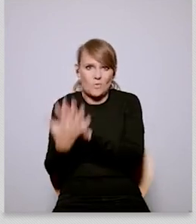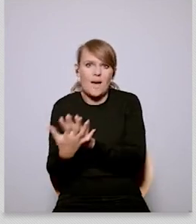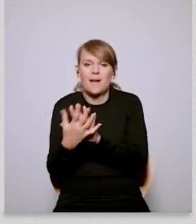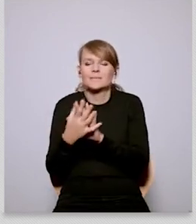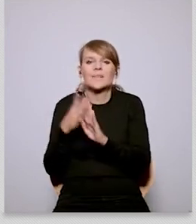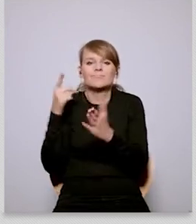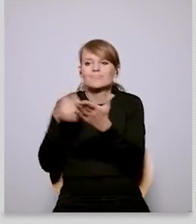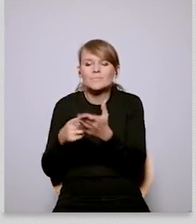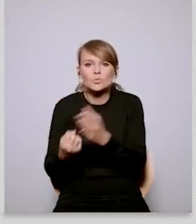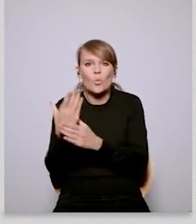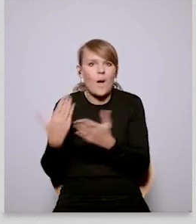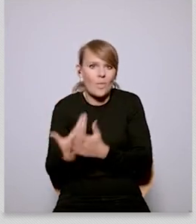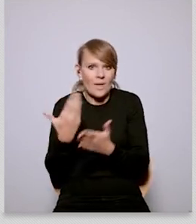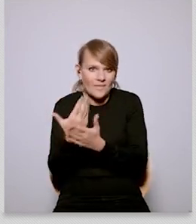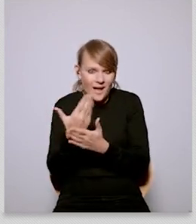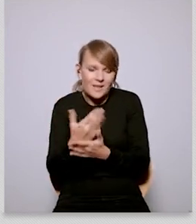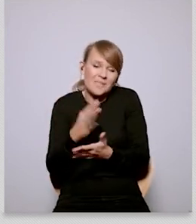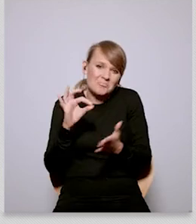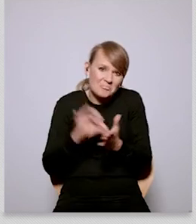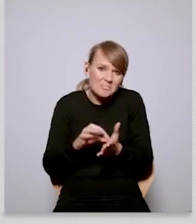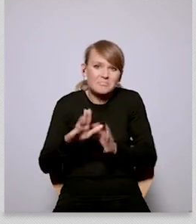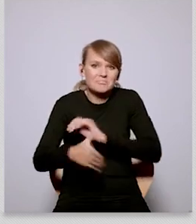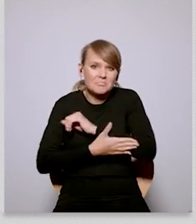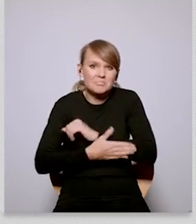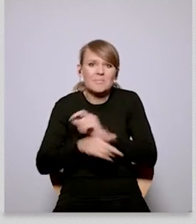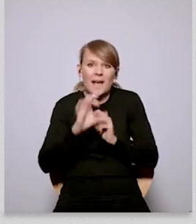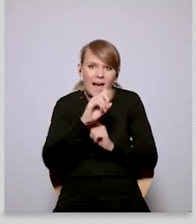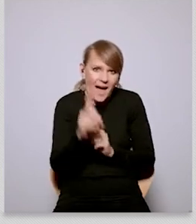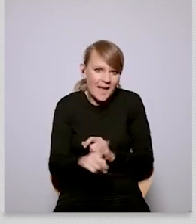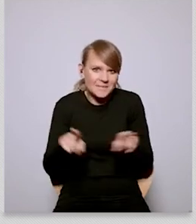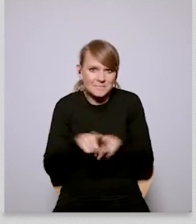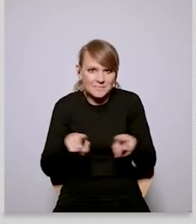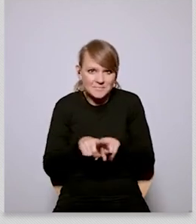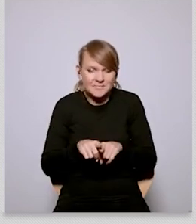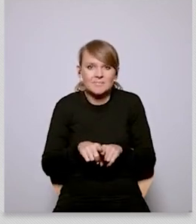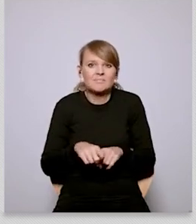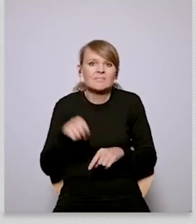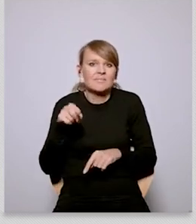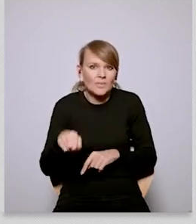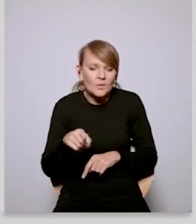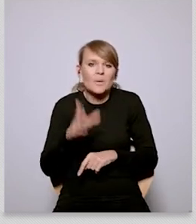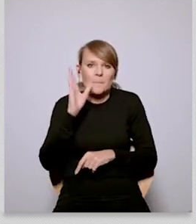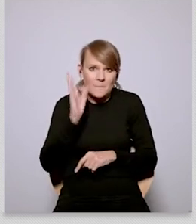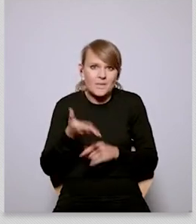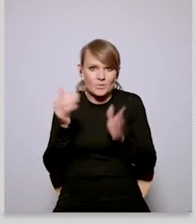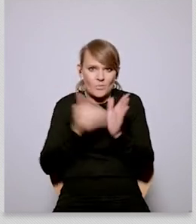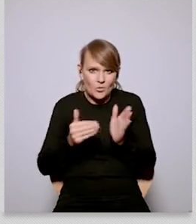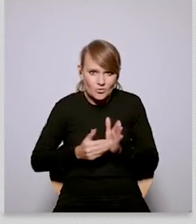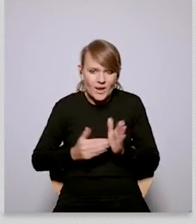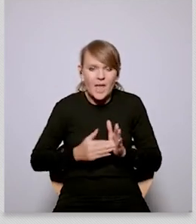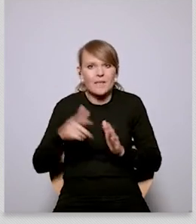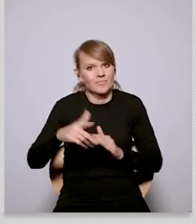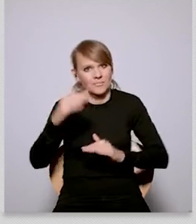what can we really do and i think we have to do we are forced to transition away from coal towards renewable